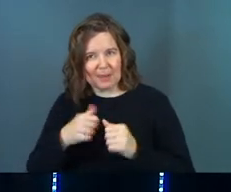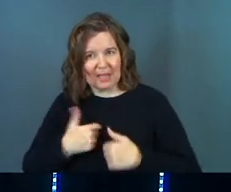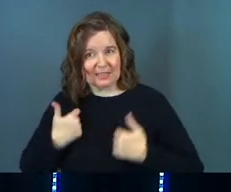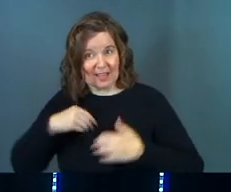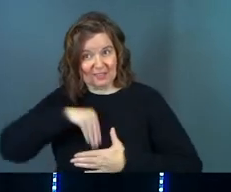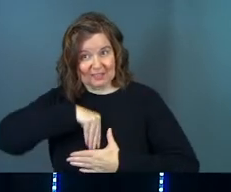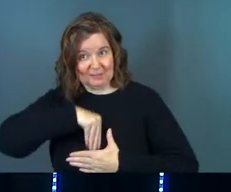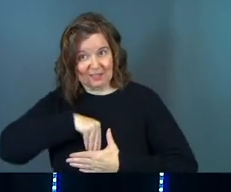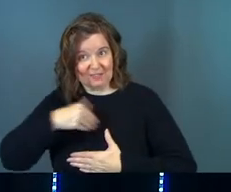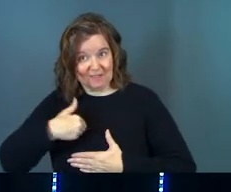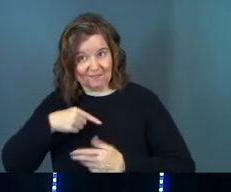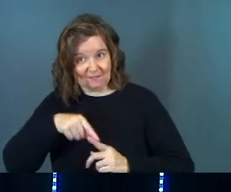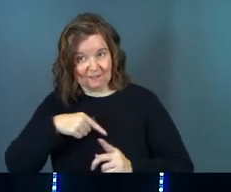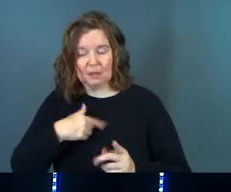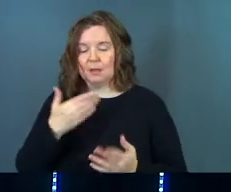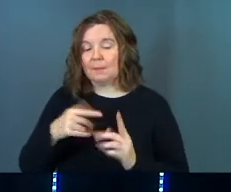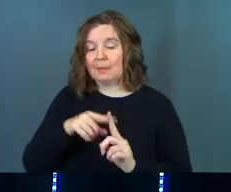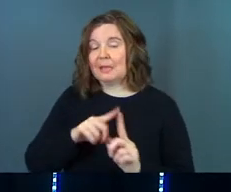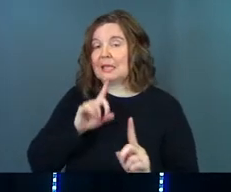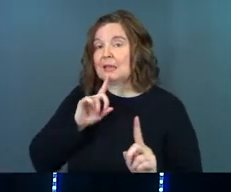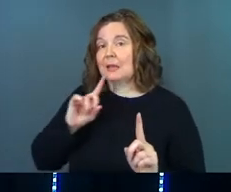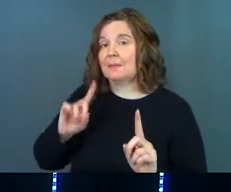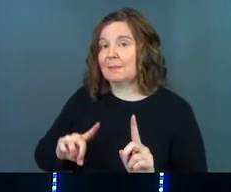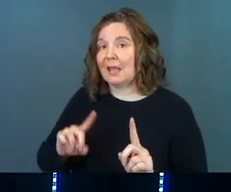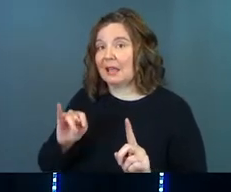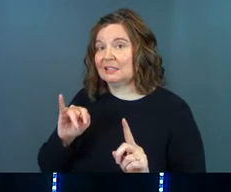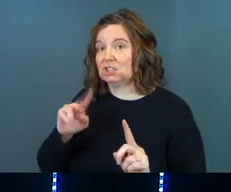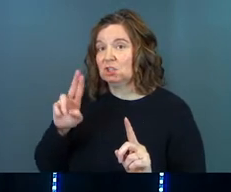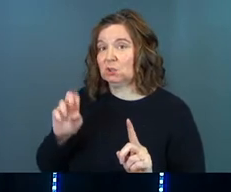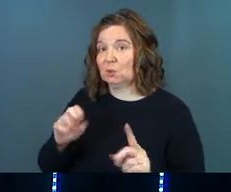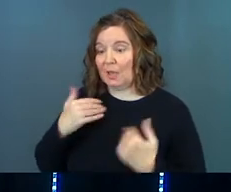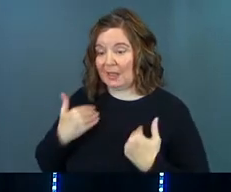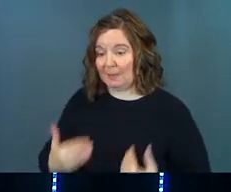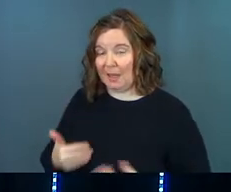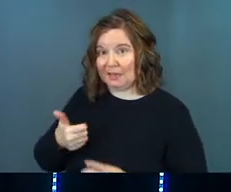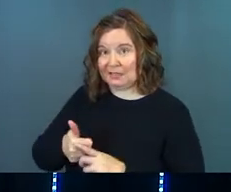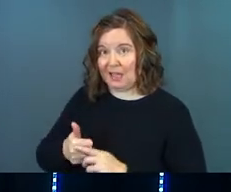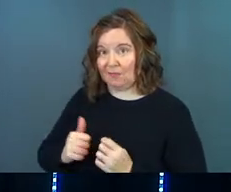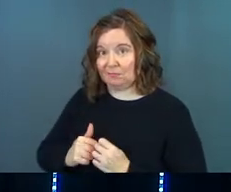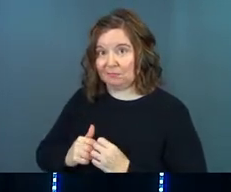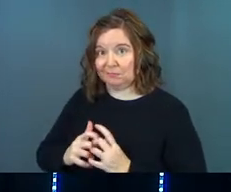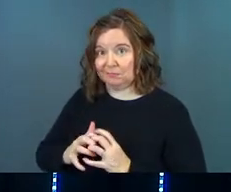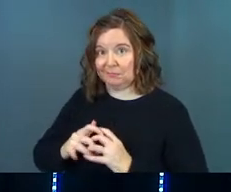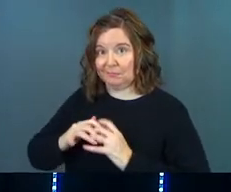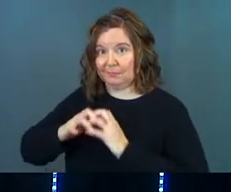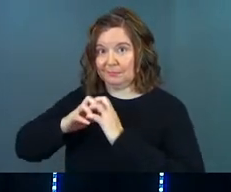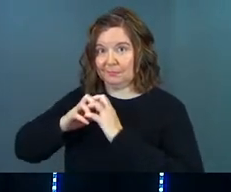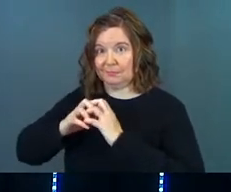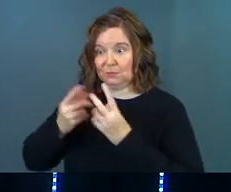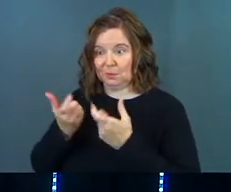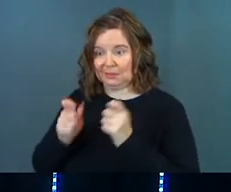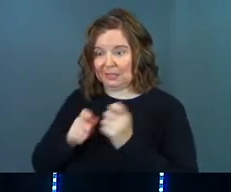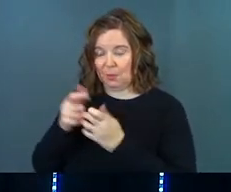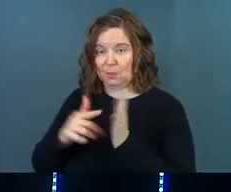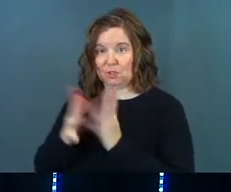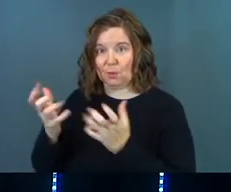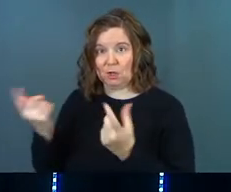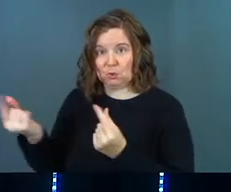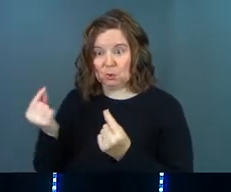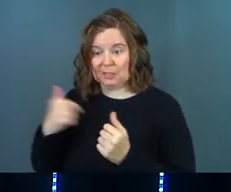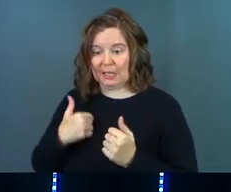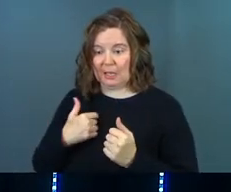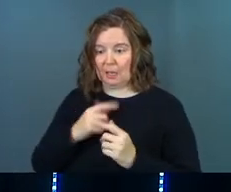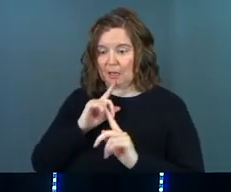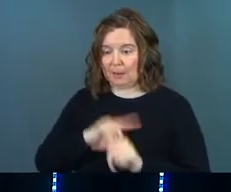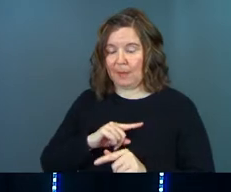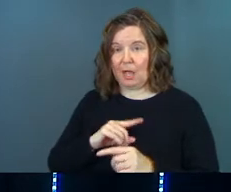life in himself. Maybe he can command the tissue in the body to do exactly what Jesus wants it to do. He